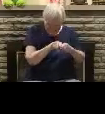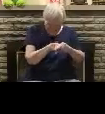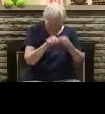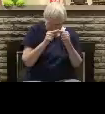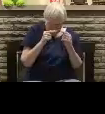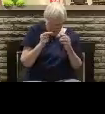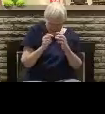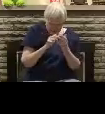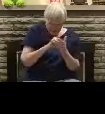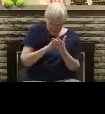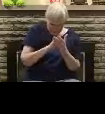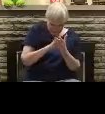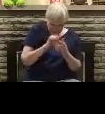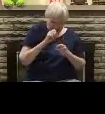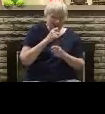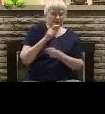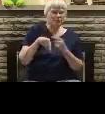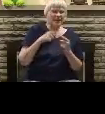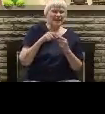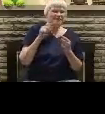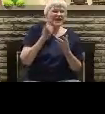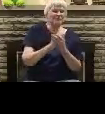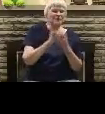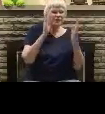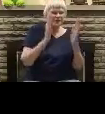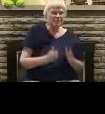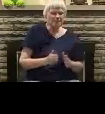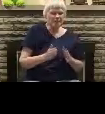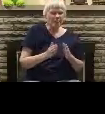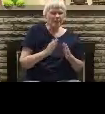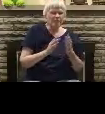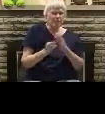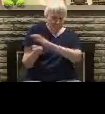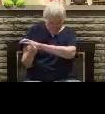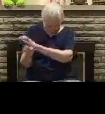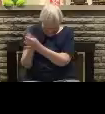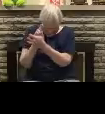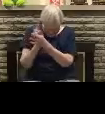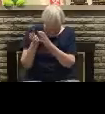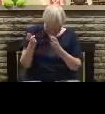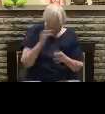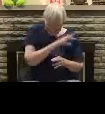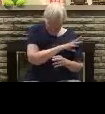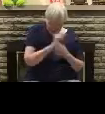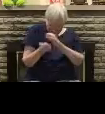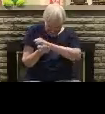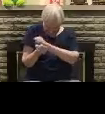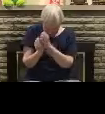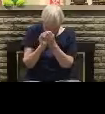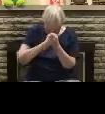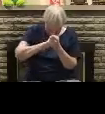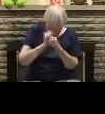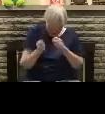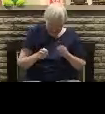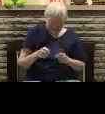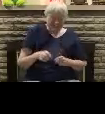scripture. And if that person will repent which means turn from what they are and their belief system